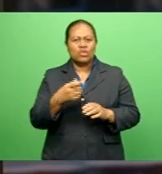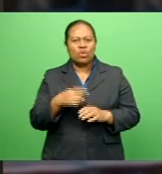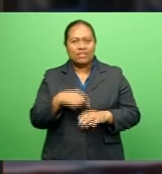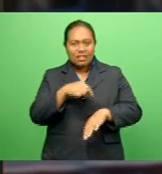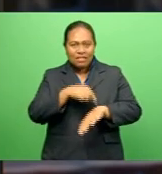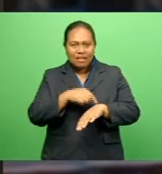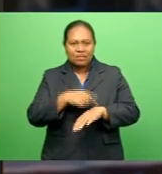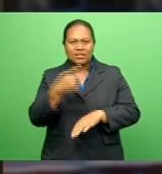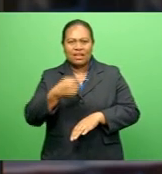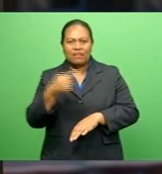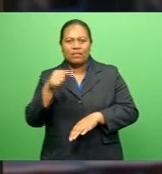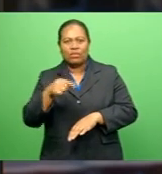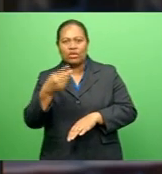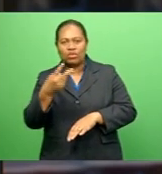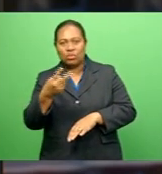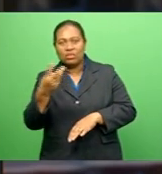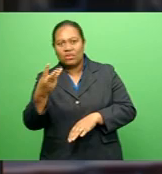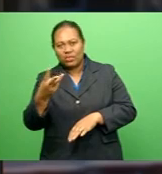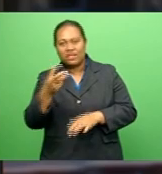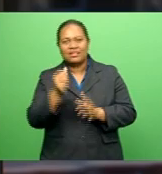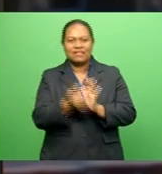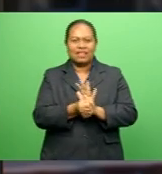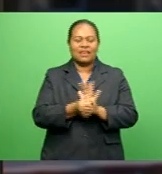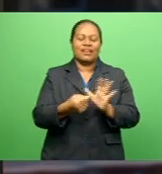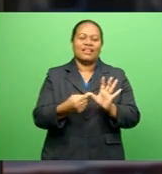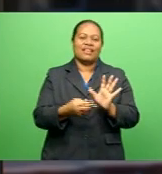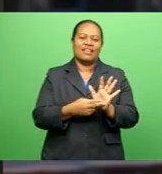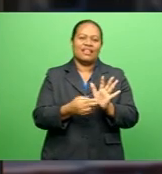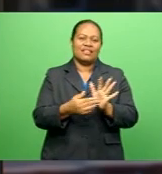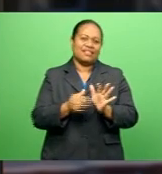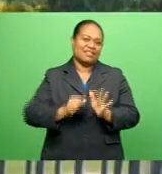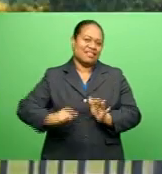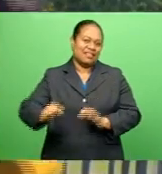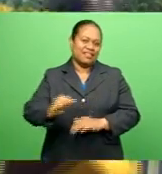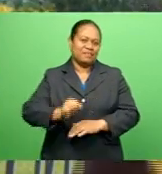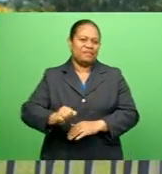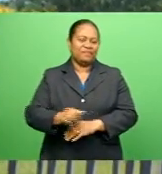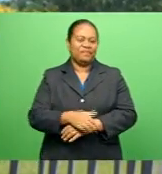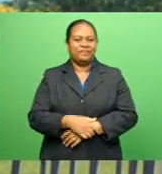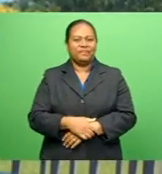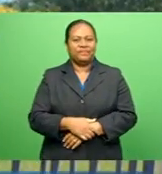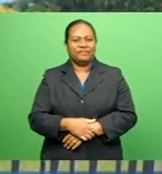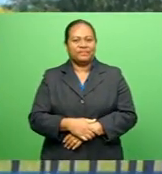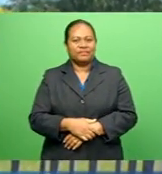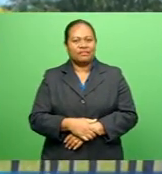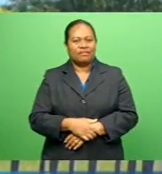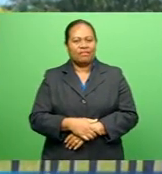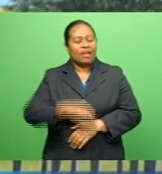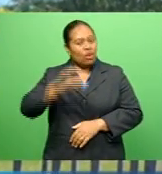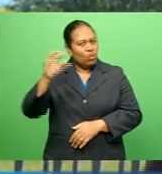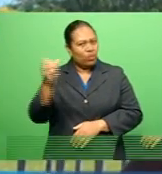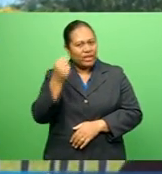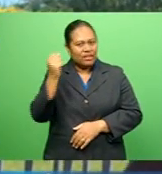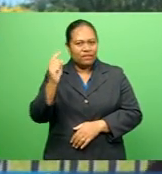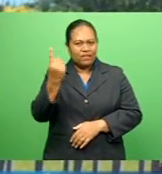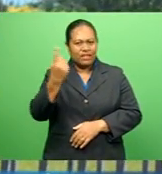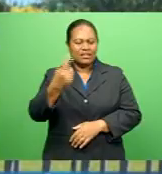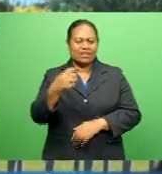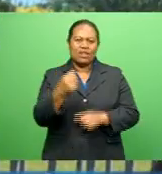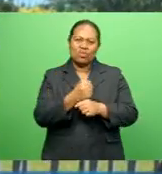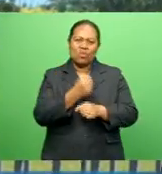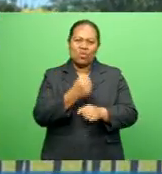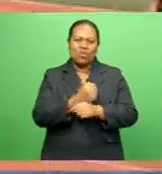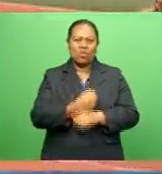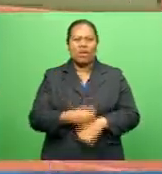.23 seconds At the ANZ Stadium in Suva Karaline Tavi reports Winning his first gold without his